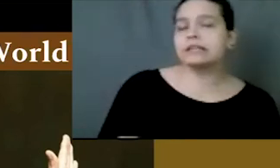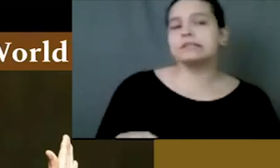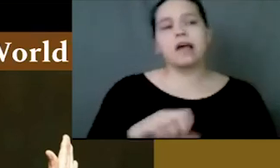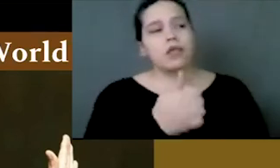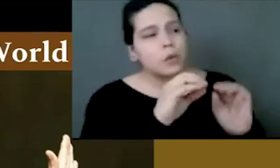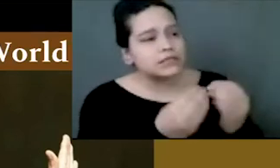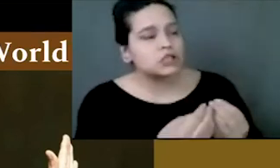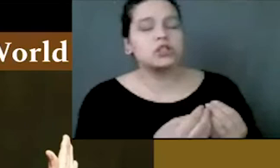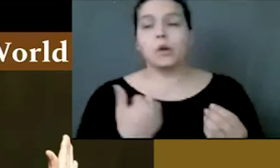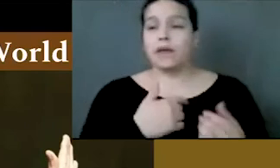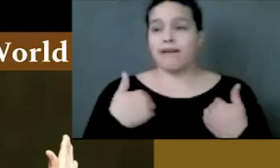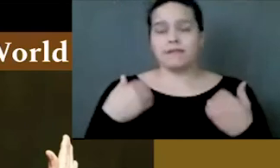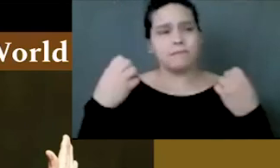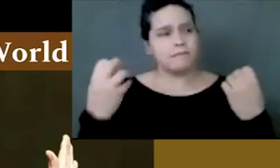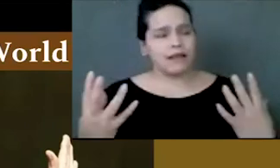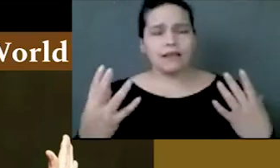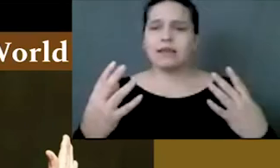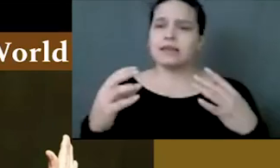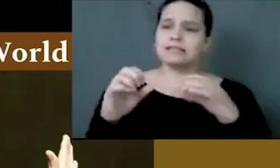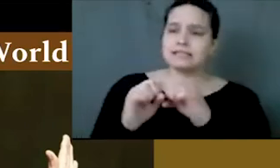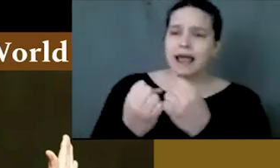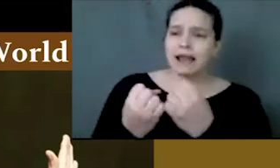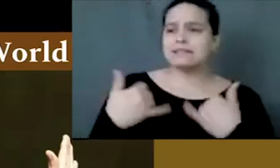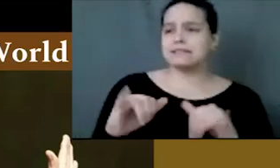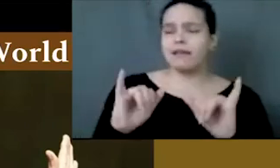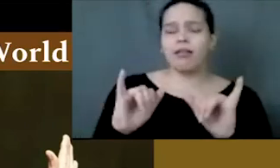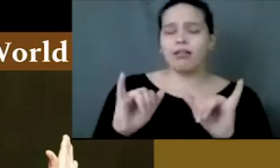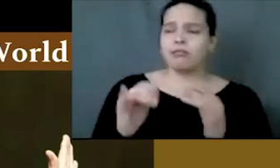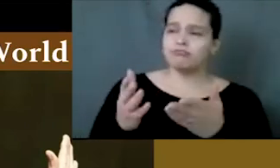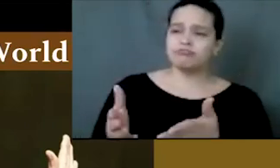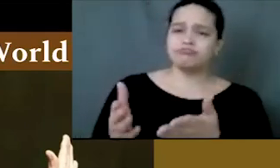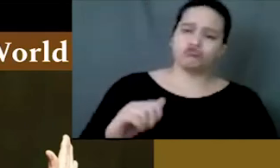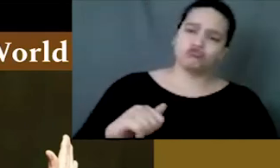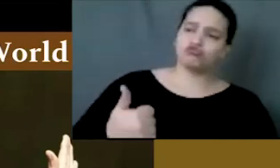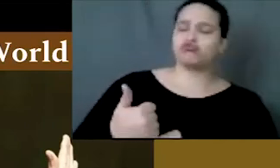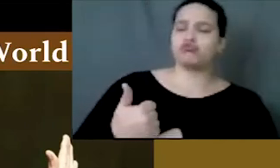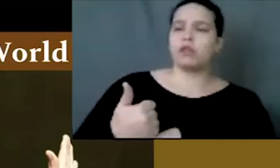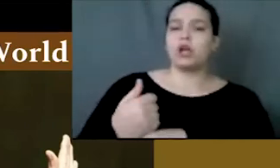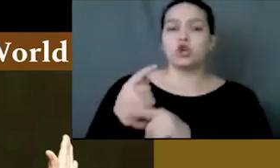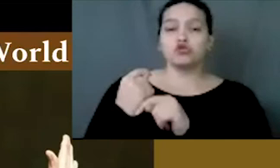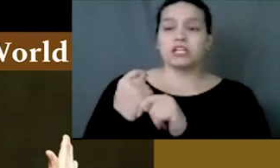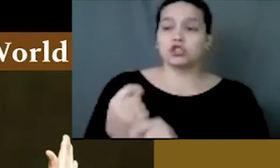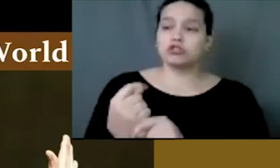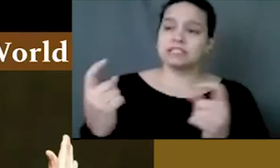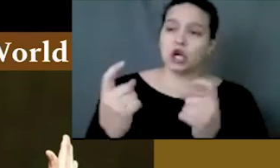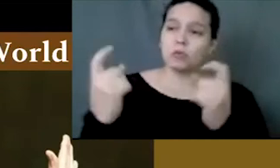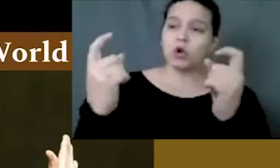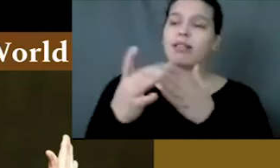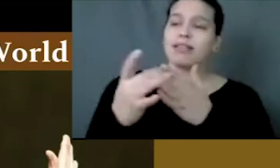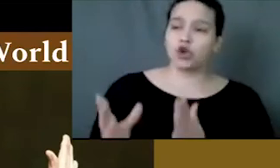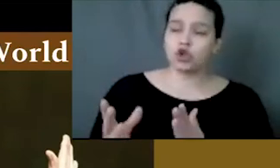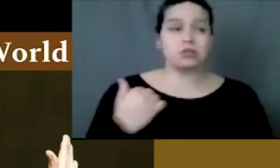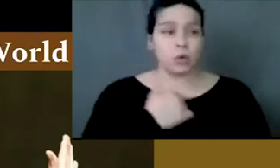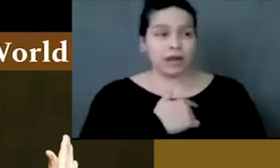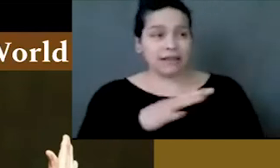corporations. You know, we have war societies that still exist. We have traditional and ceremonial